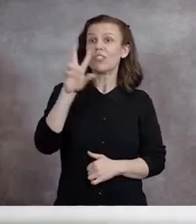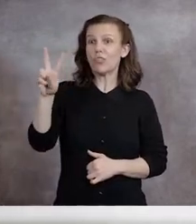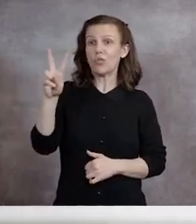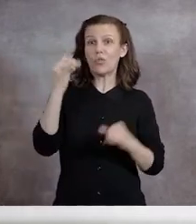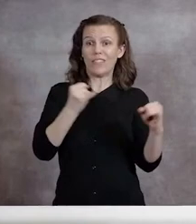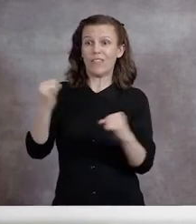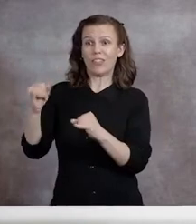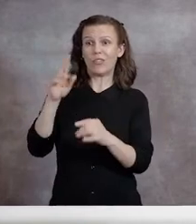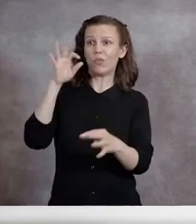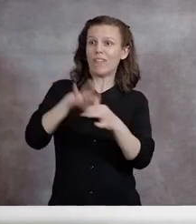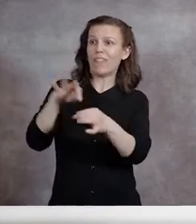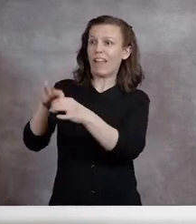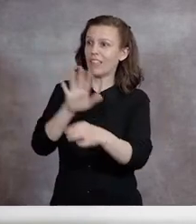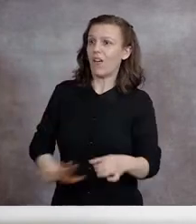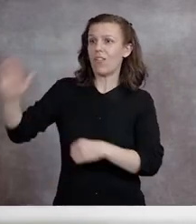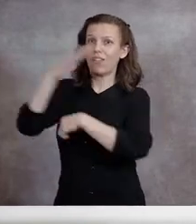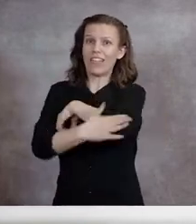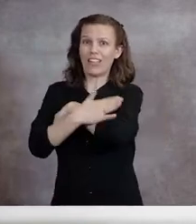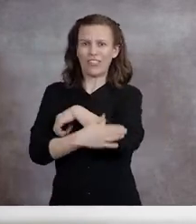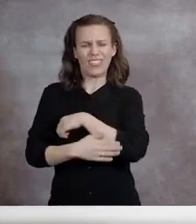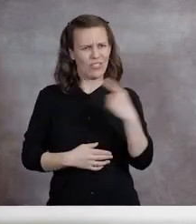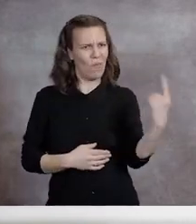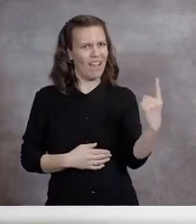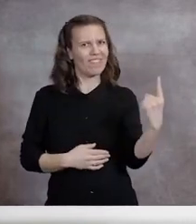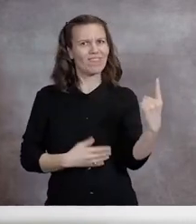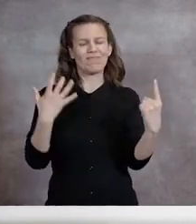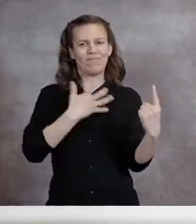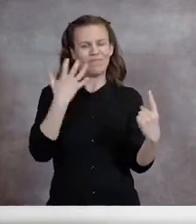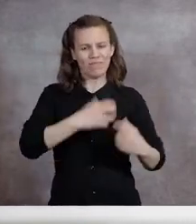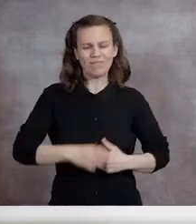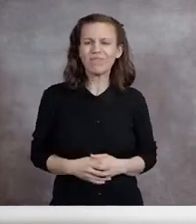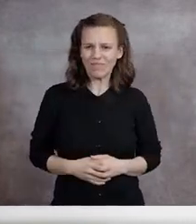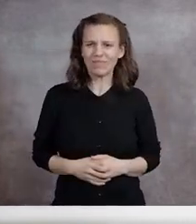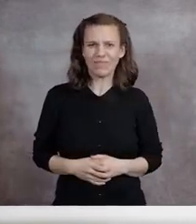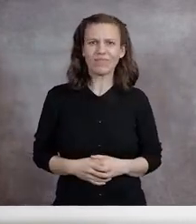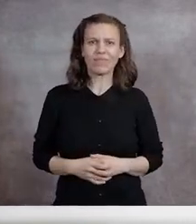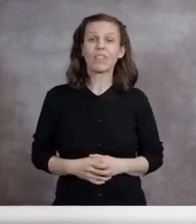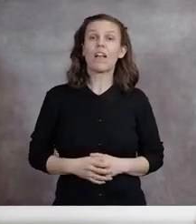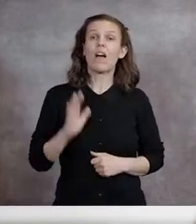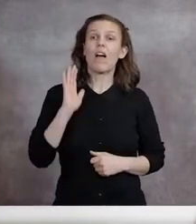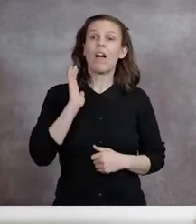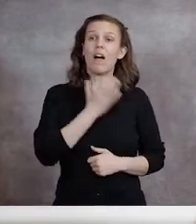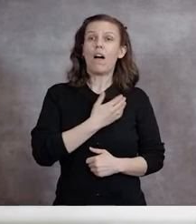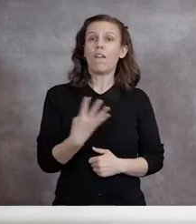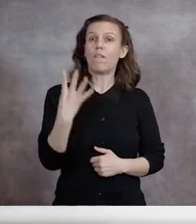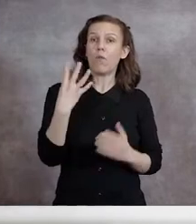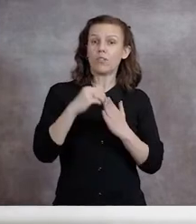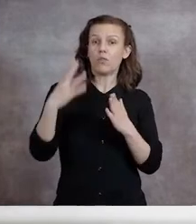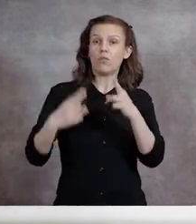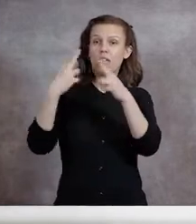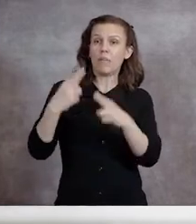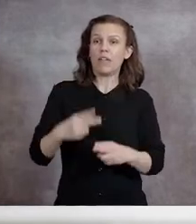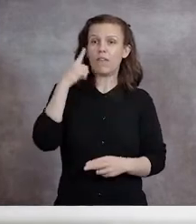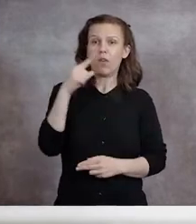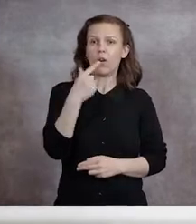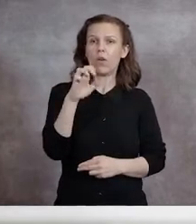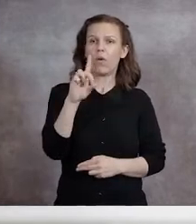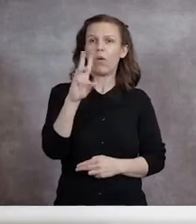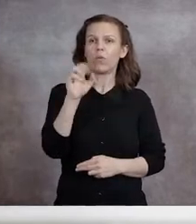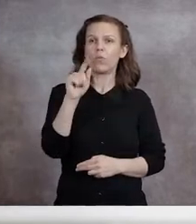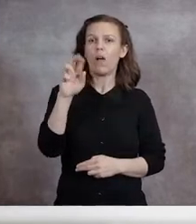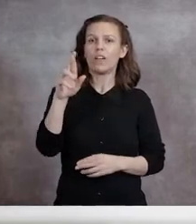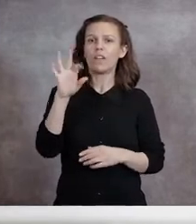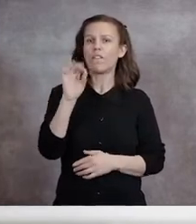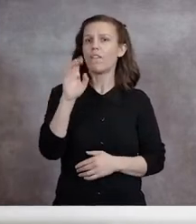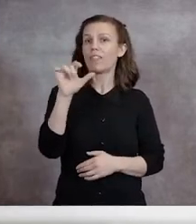individuals elected nationally in 2021. All four of our student nominees for the Goldwater Foundation